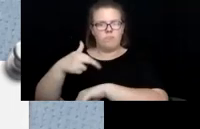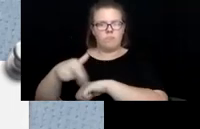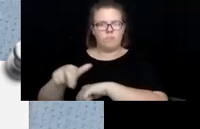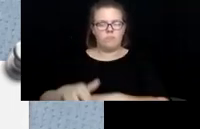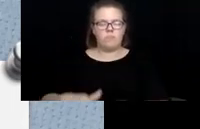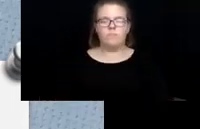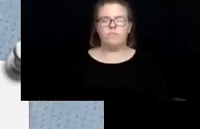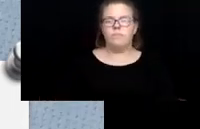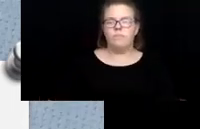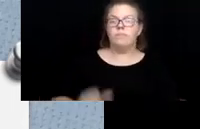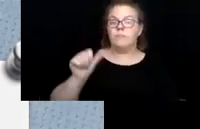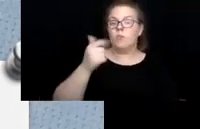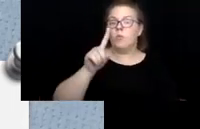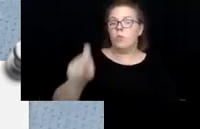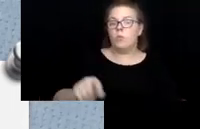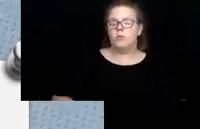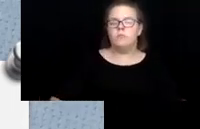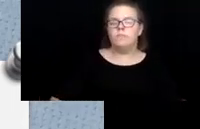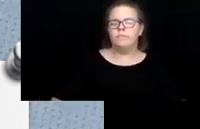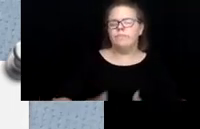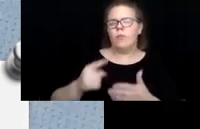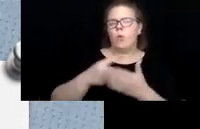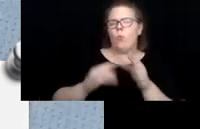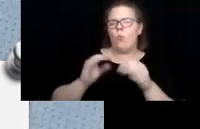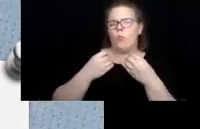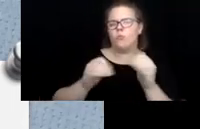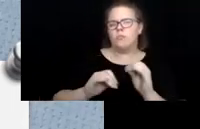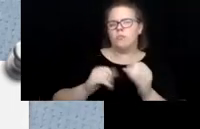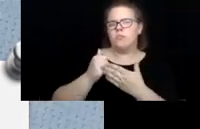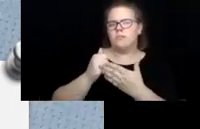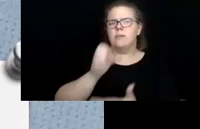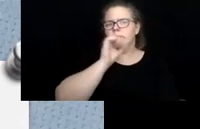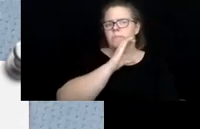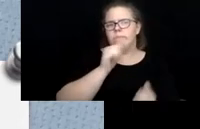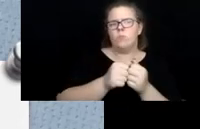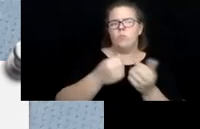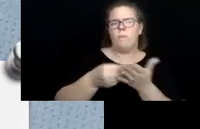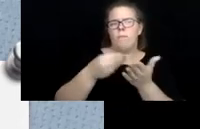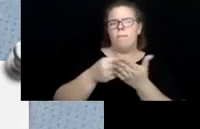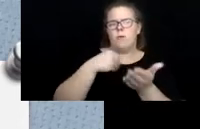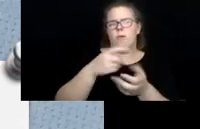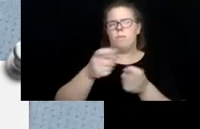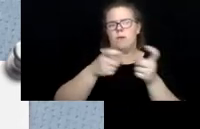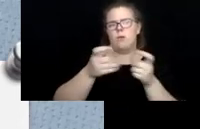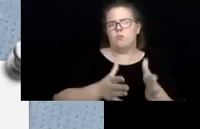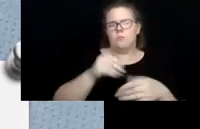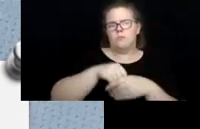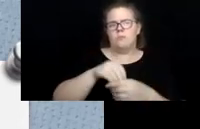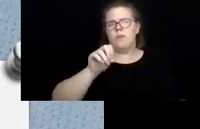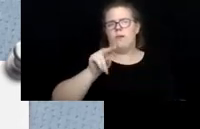Another question. What organizations help seniors with money management in Onondaga County?